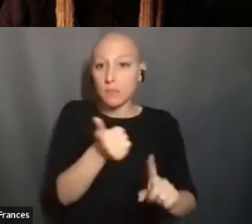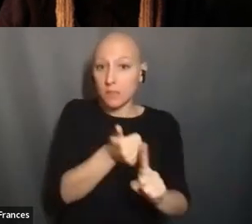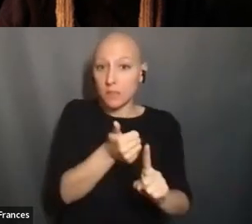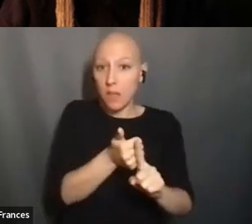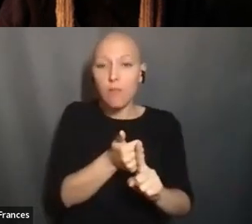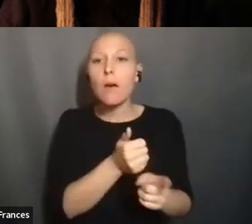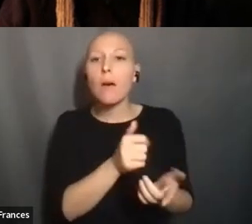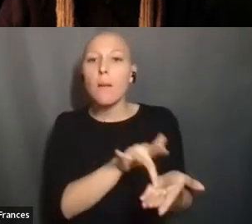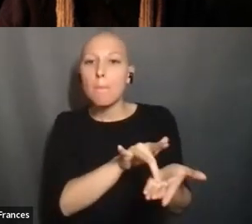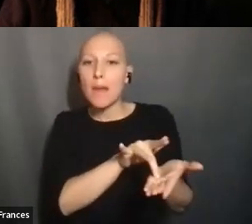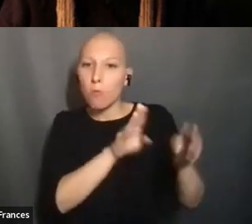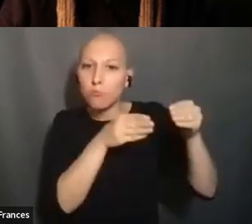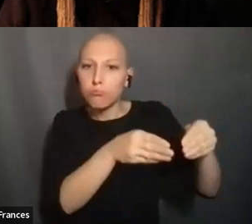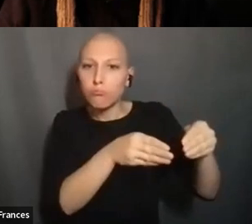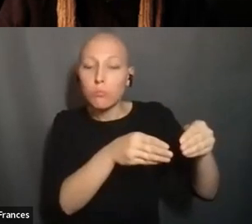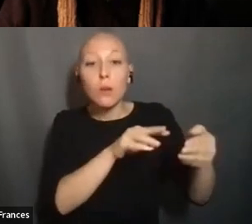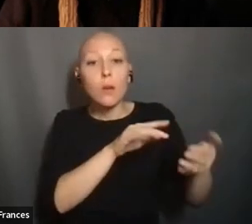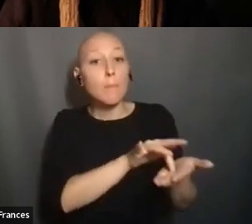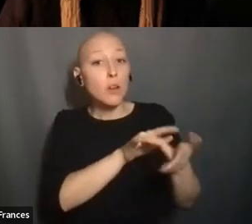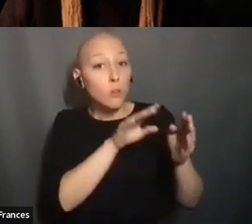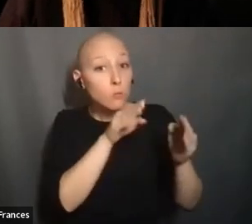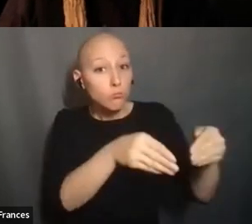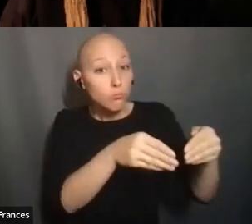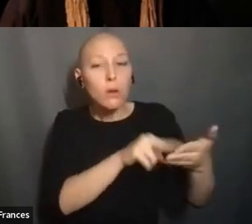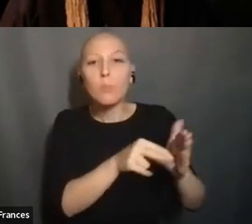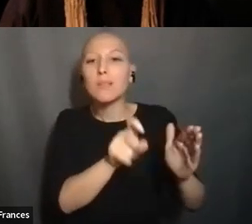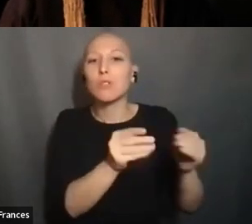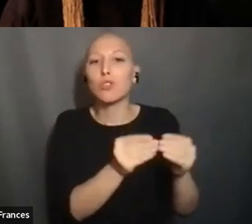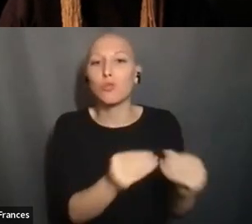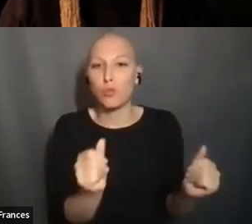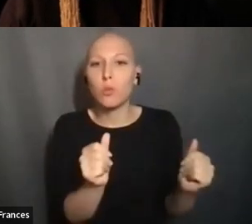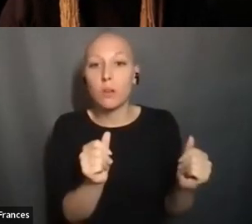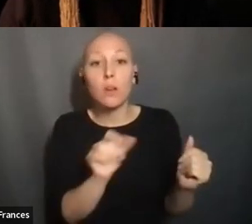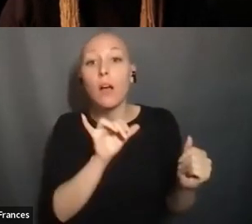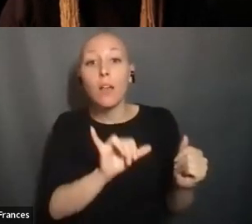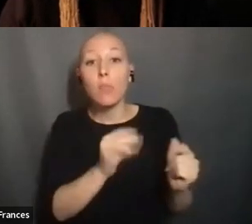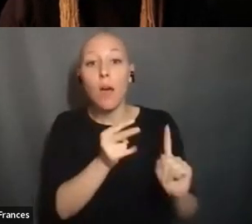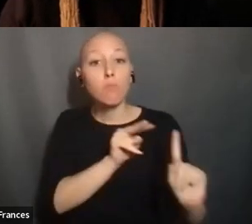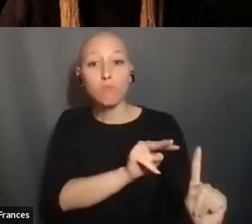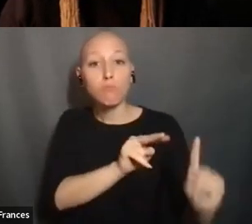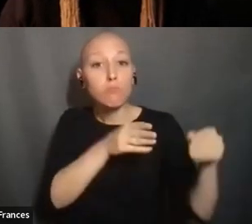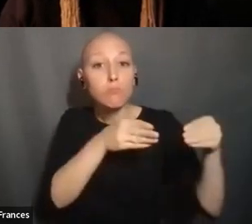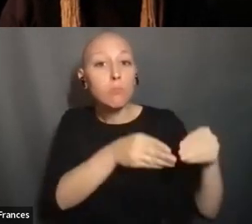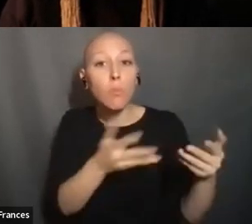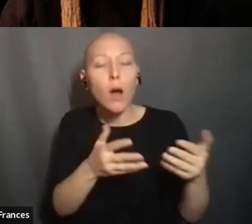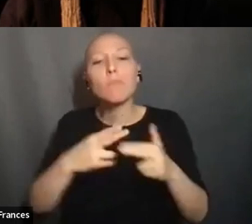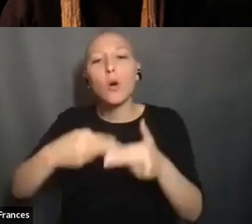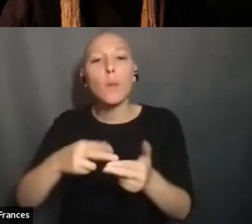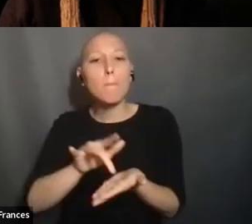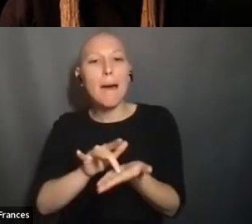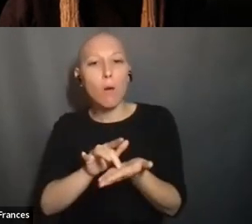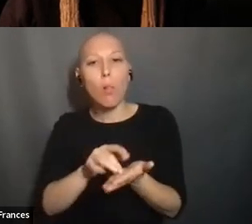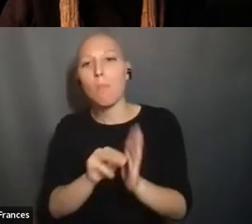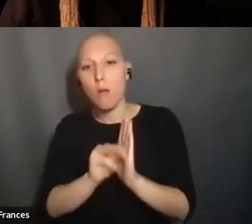MEDICALIZED AND WHICH NEEDS TO BE CURED, AND THIS IS THE SO-CALLED MEDICAL MODEL, AND I THINK IF YOU REALLY LOOK AT INDIVIDUALS AND